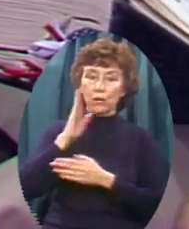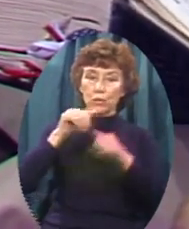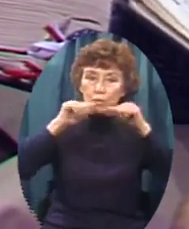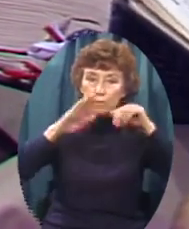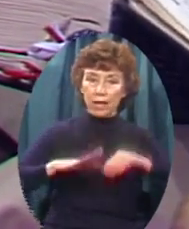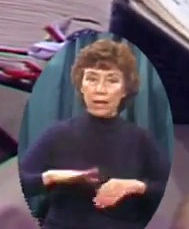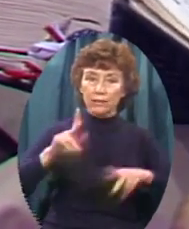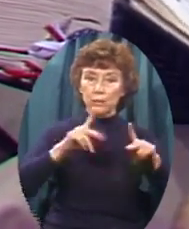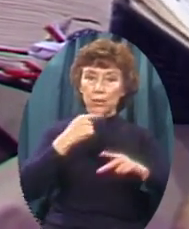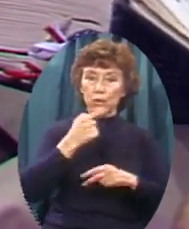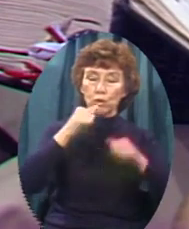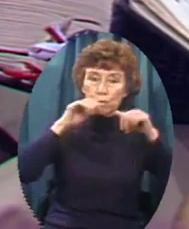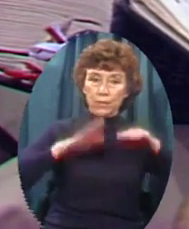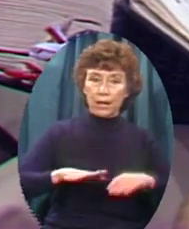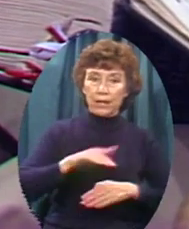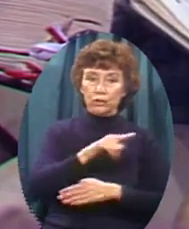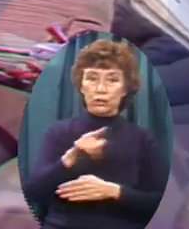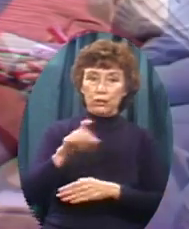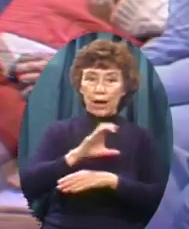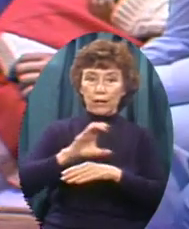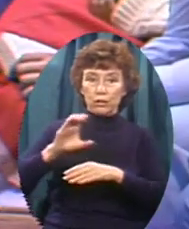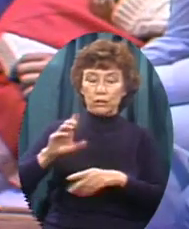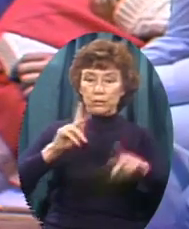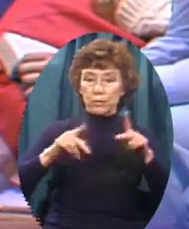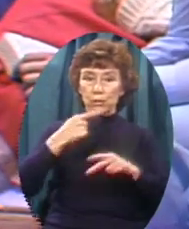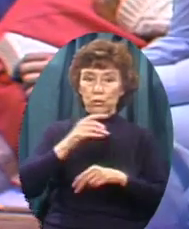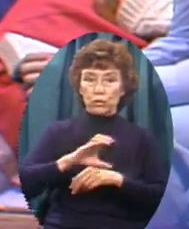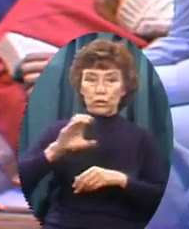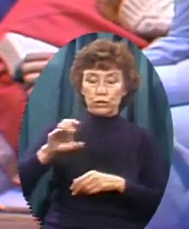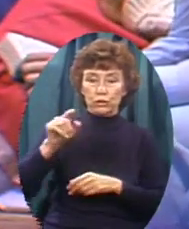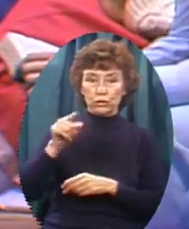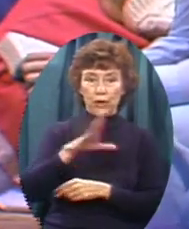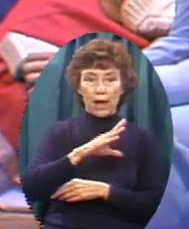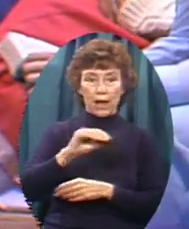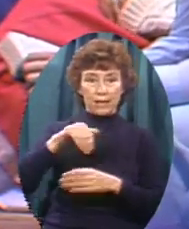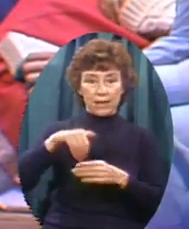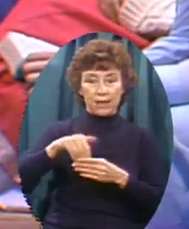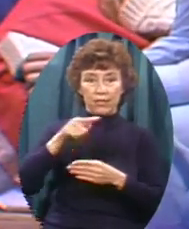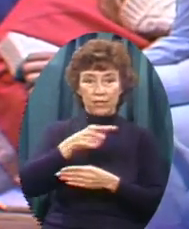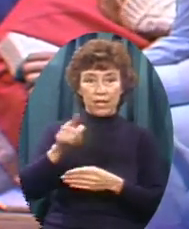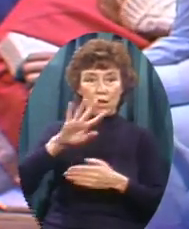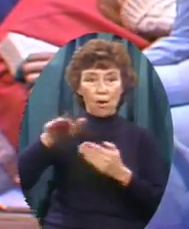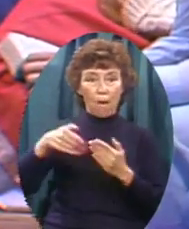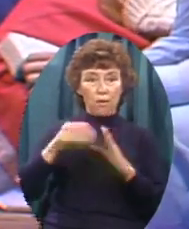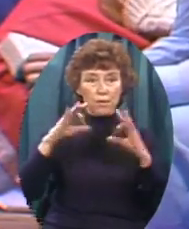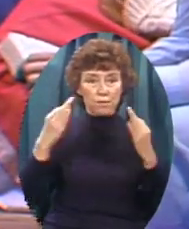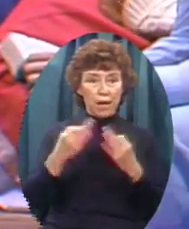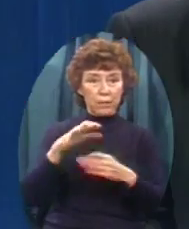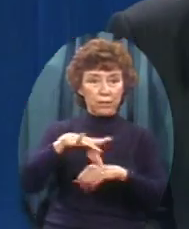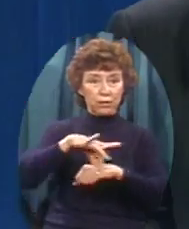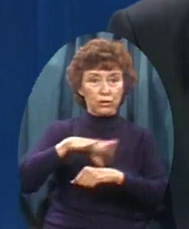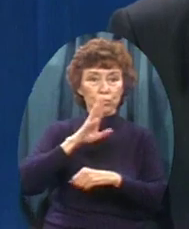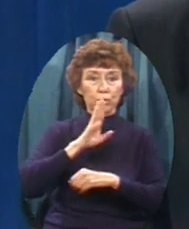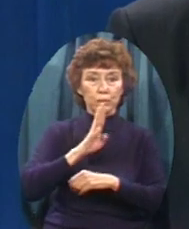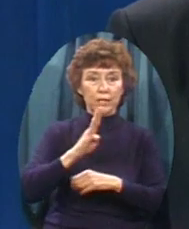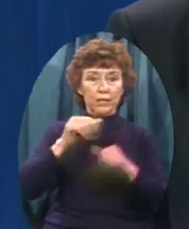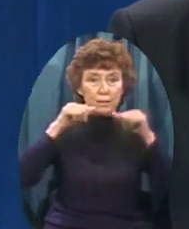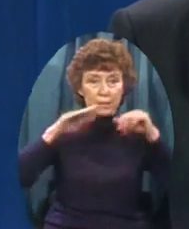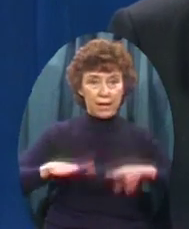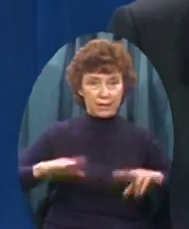That bless thee And curse him That curseth thee And in thee Shall all the families Of the earth Be blessed Let us pray